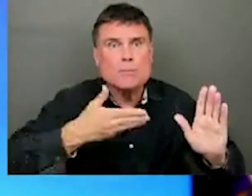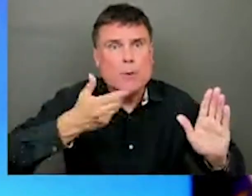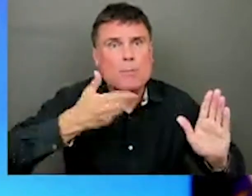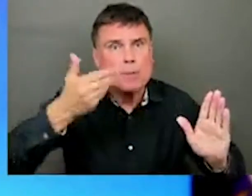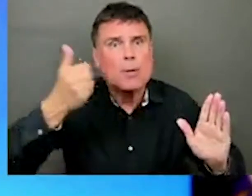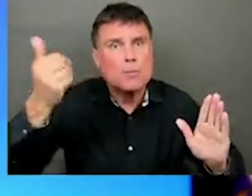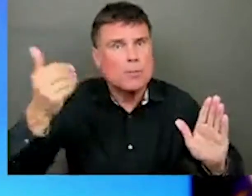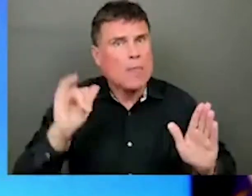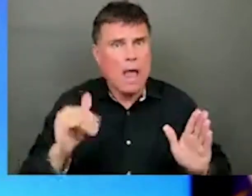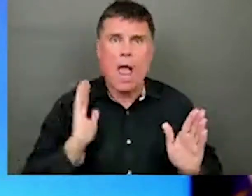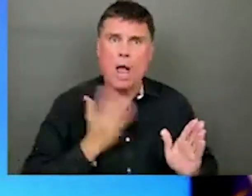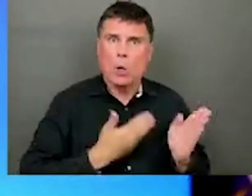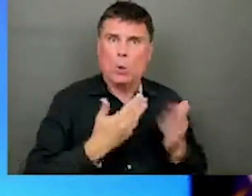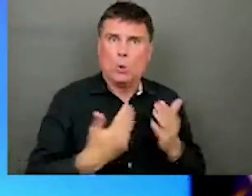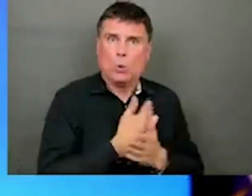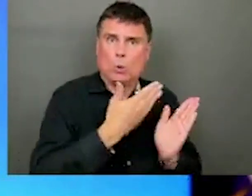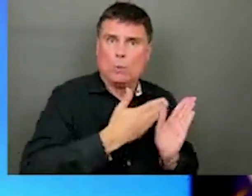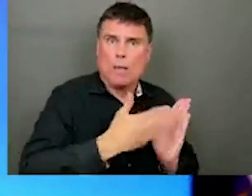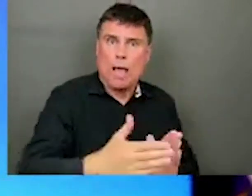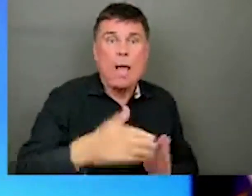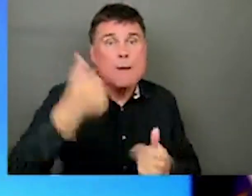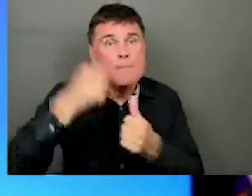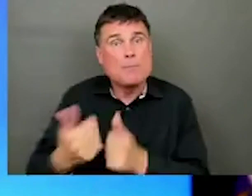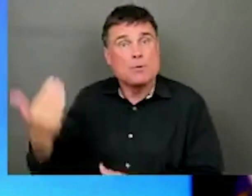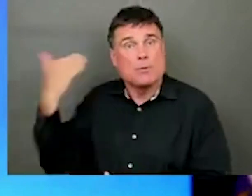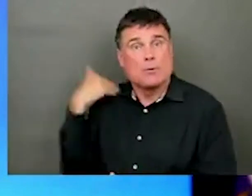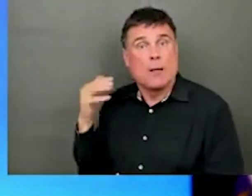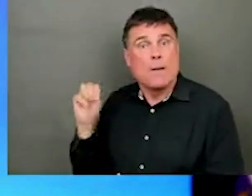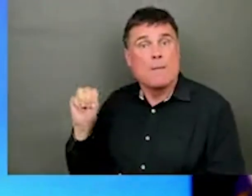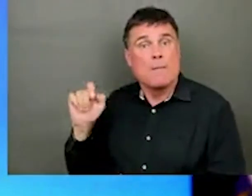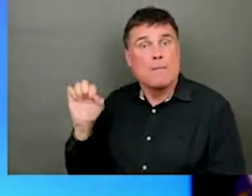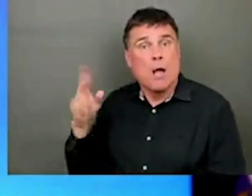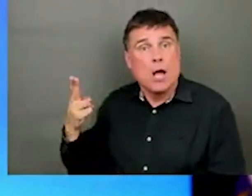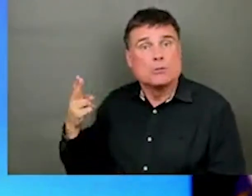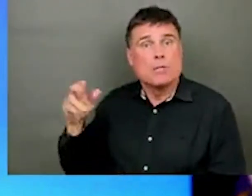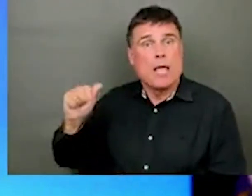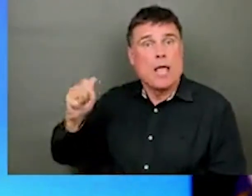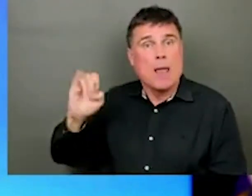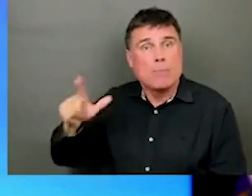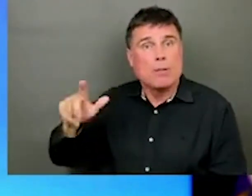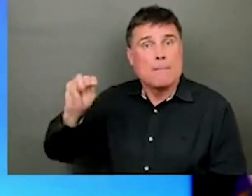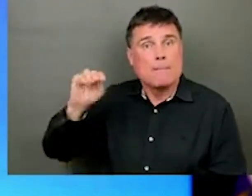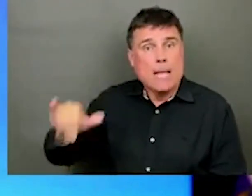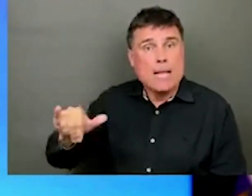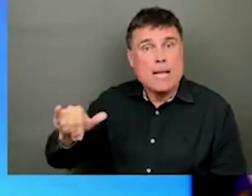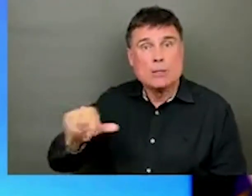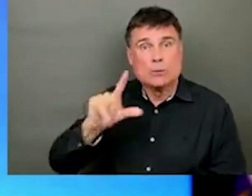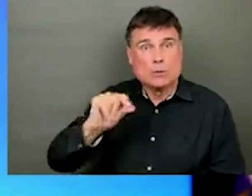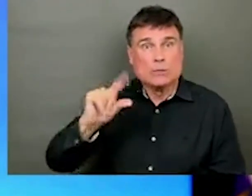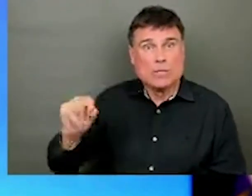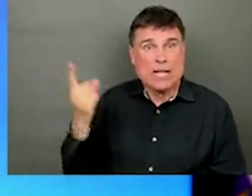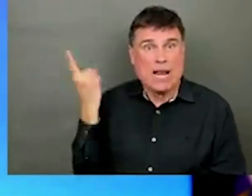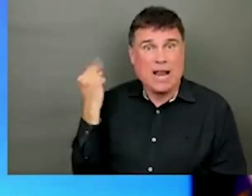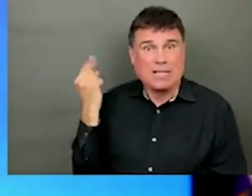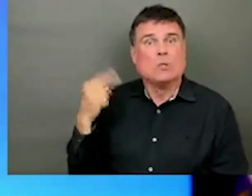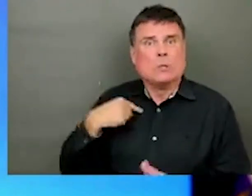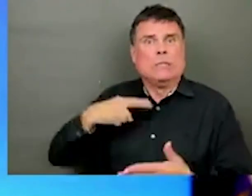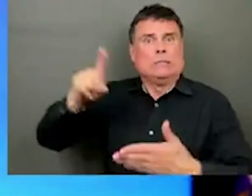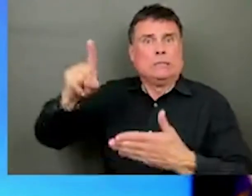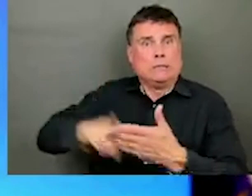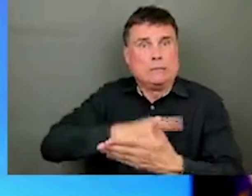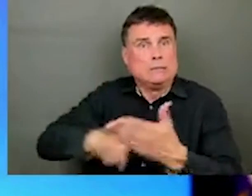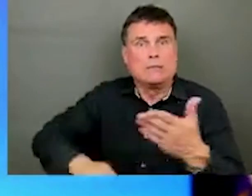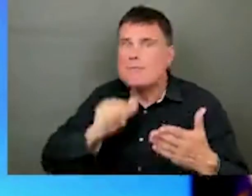fact that in March and in April and in May of 2020 we cancelled non-urgent elective surgeries. We did indeed